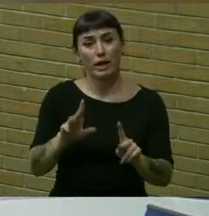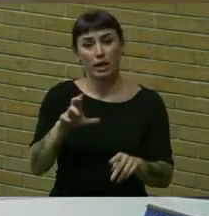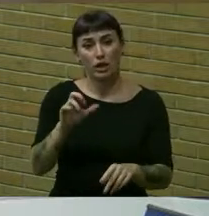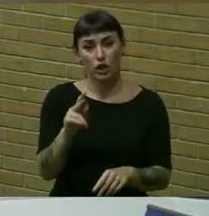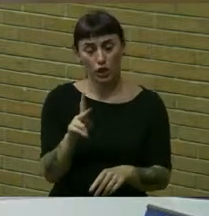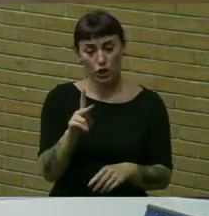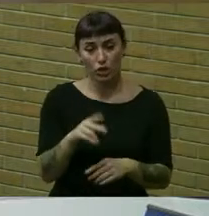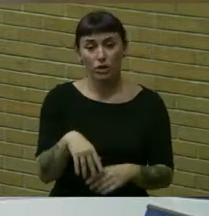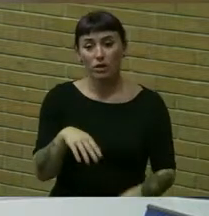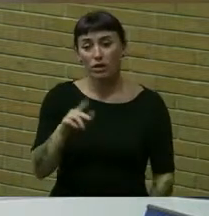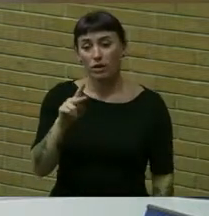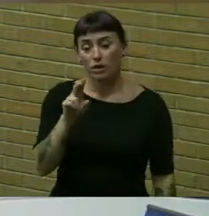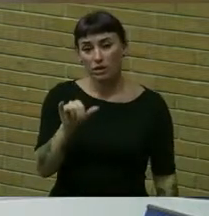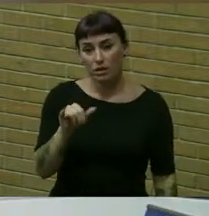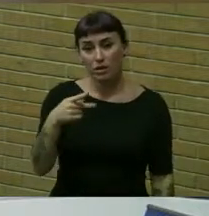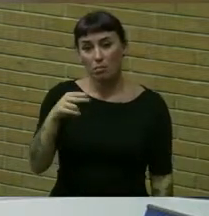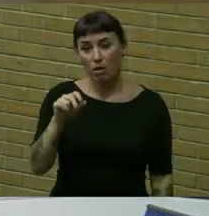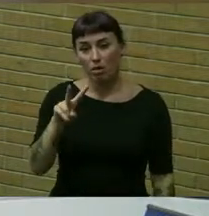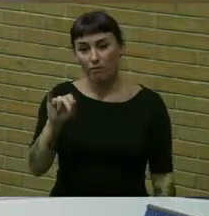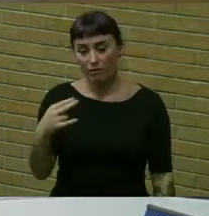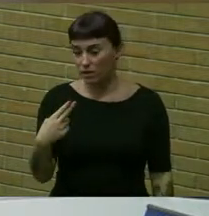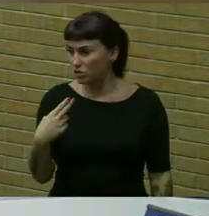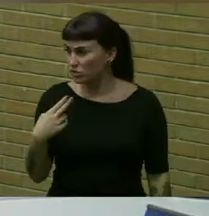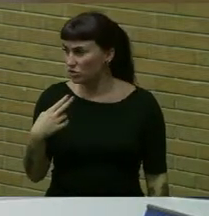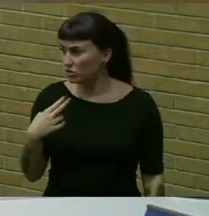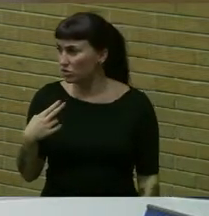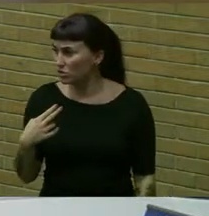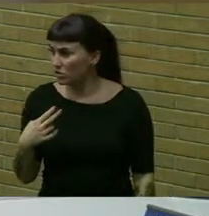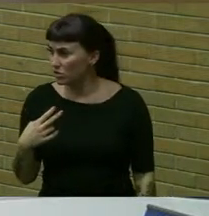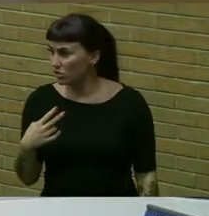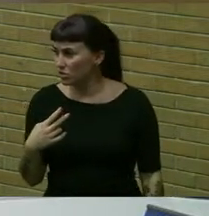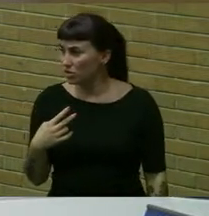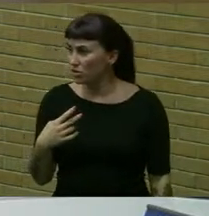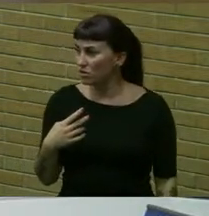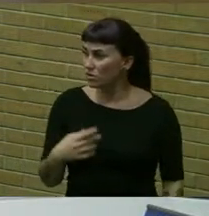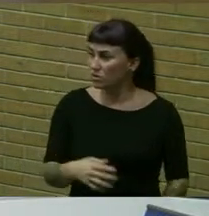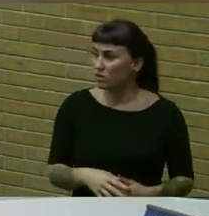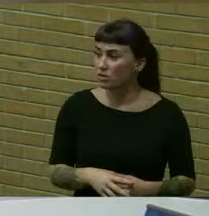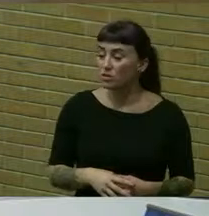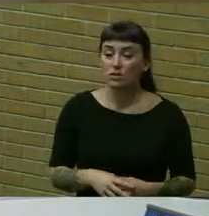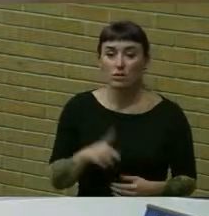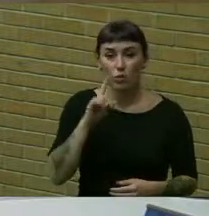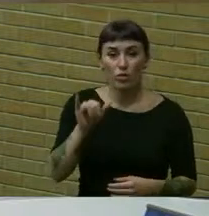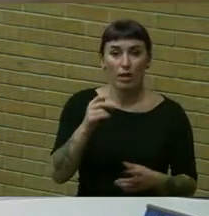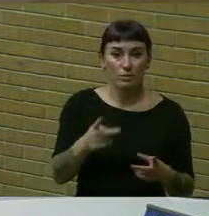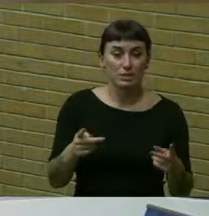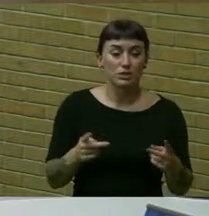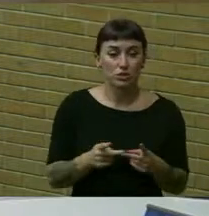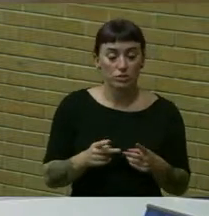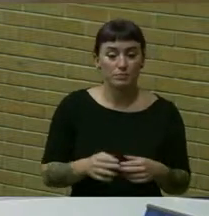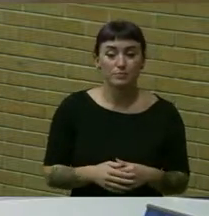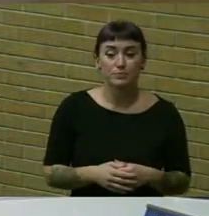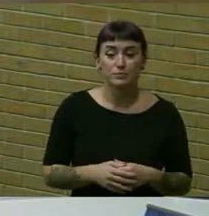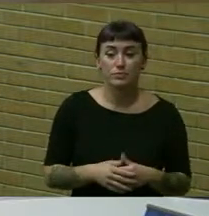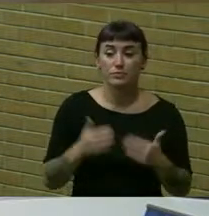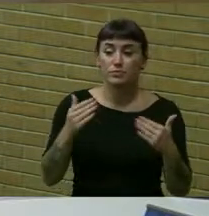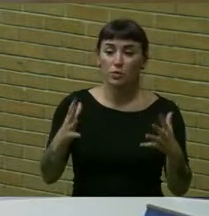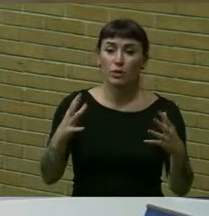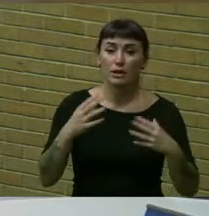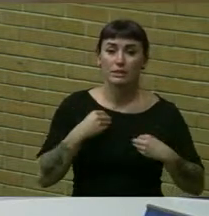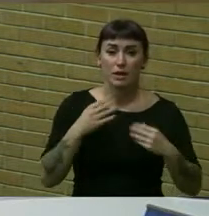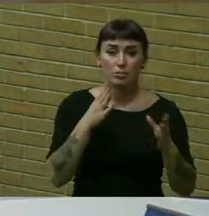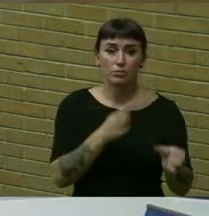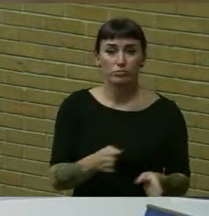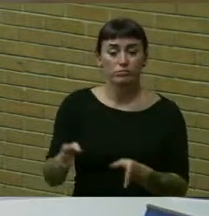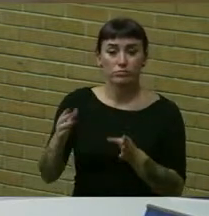casey paulovich i'm sorry casey to said position i move that we adopt the resolution as